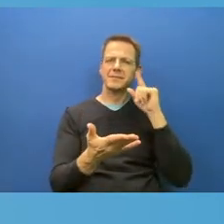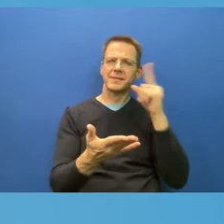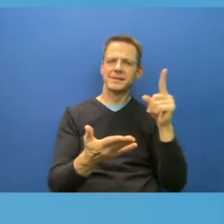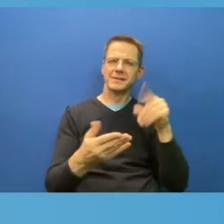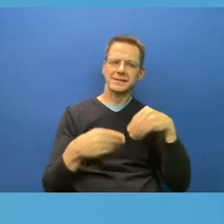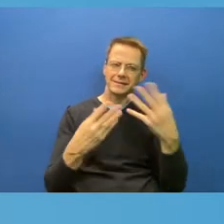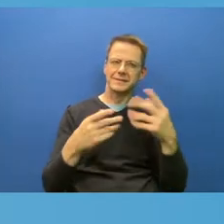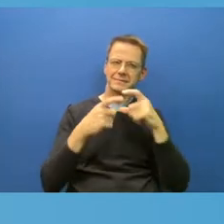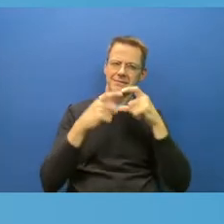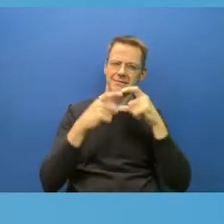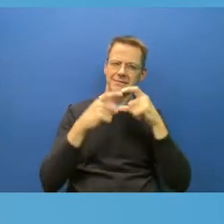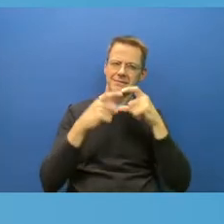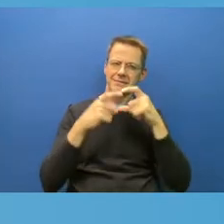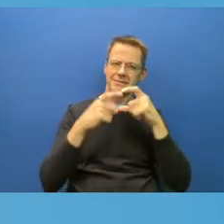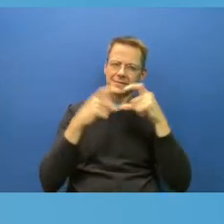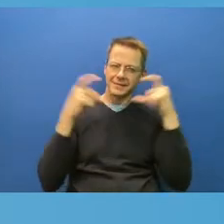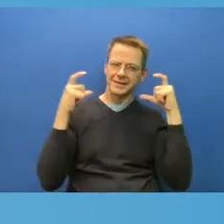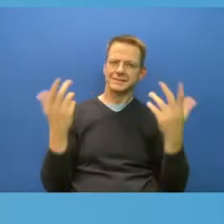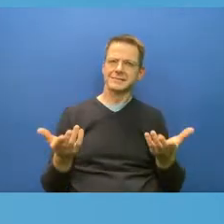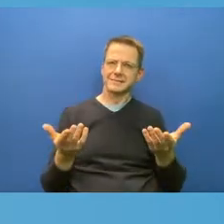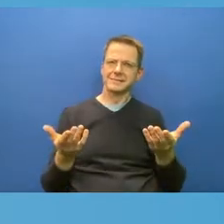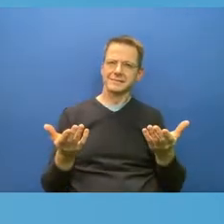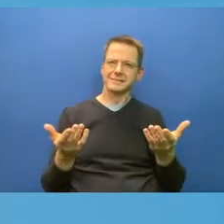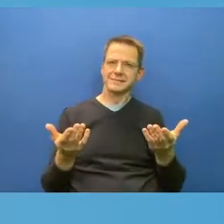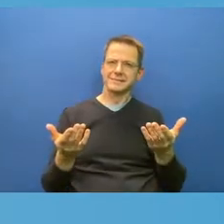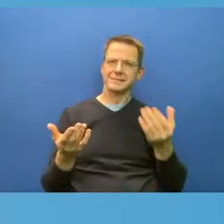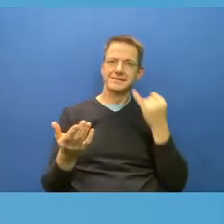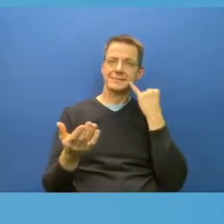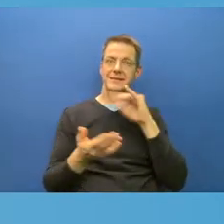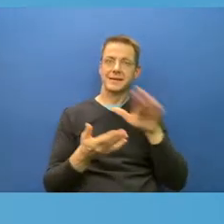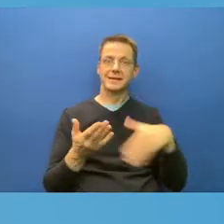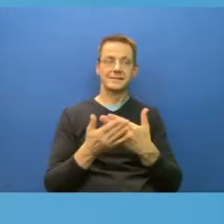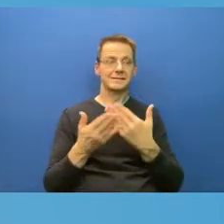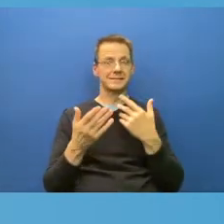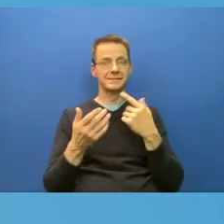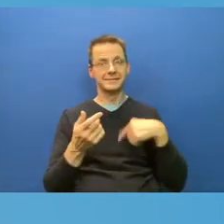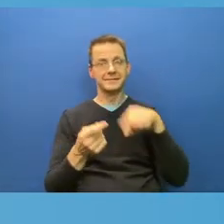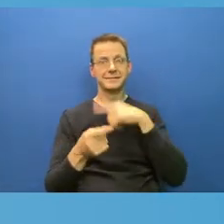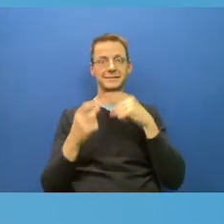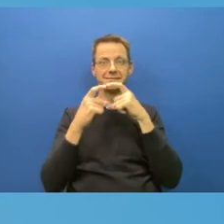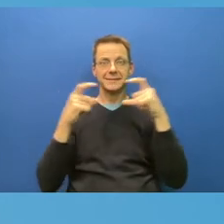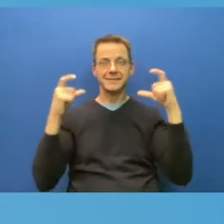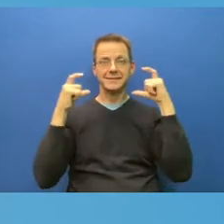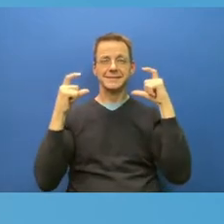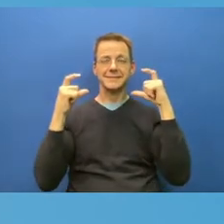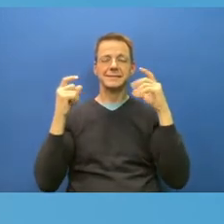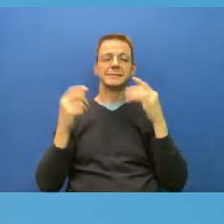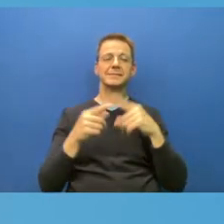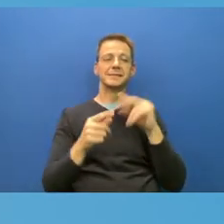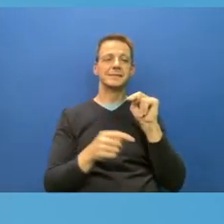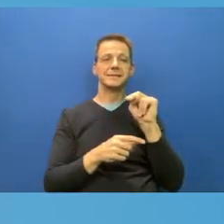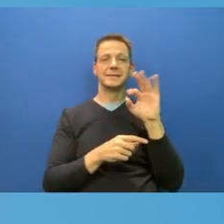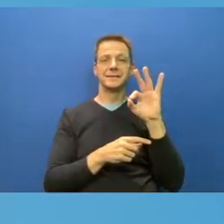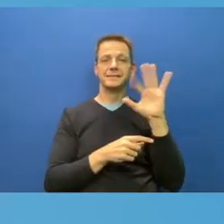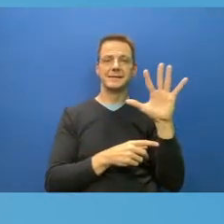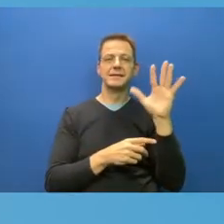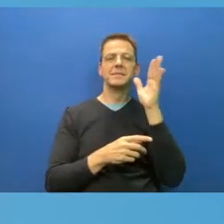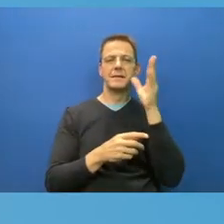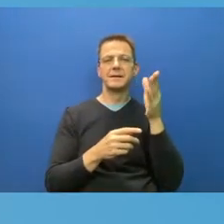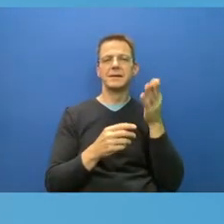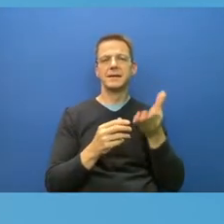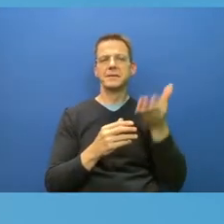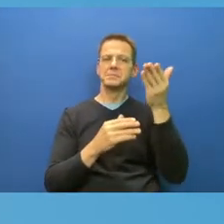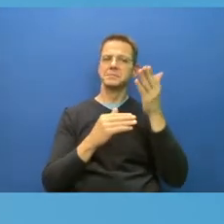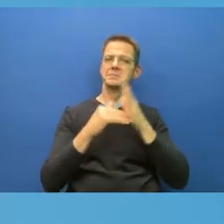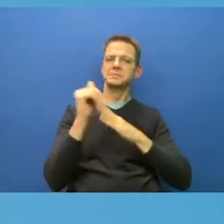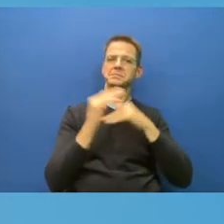N95s and higher, they are comfortable. They are very breathable, some of them. And then we would help everybody.